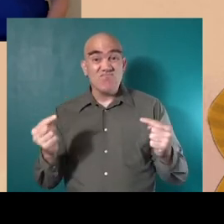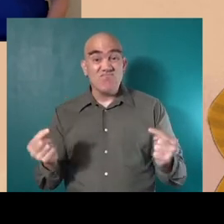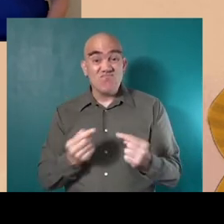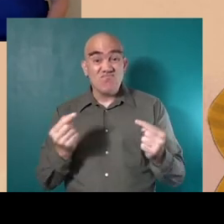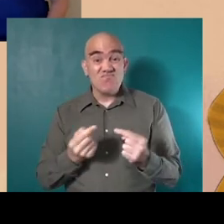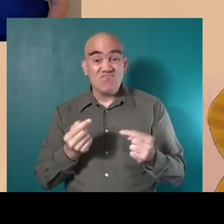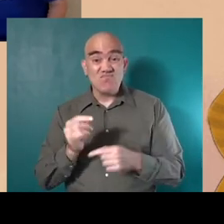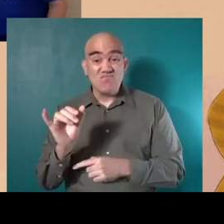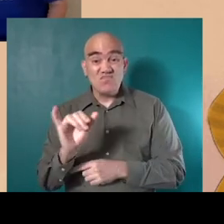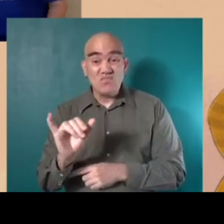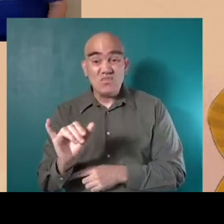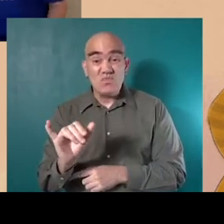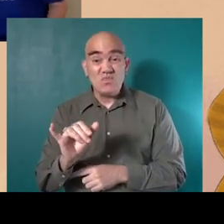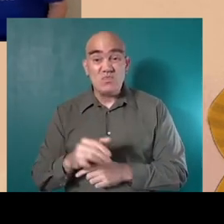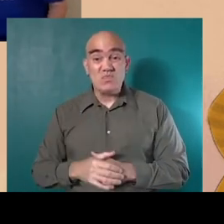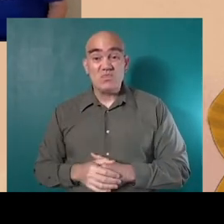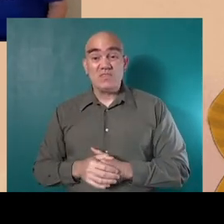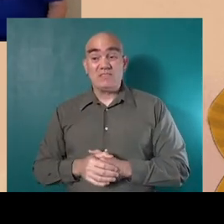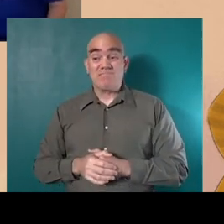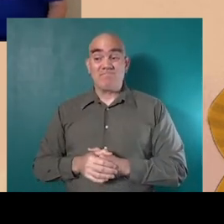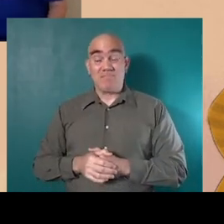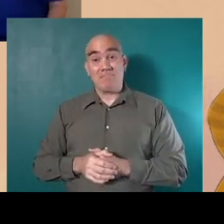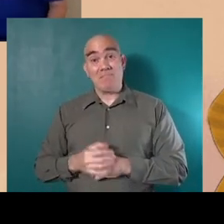and you can be hurt, too.